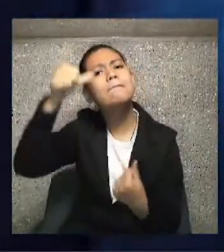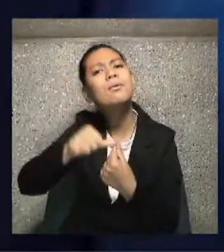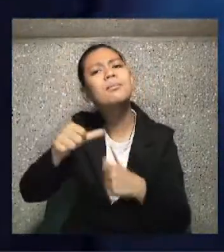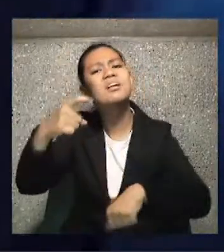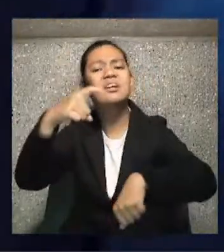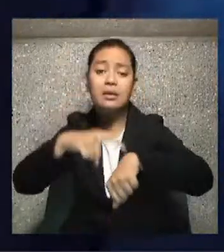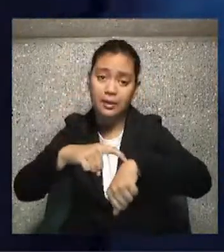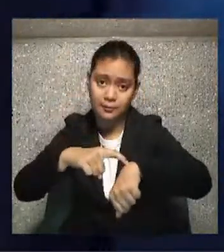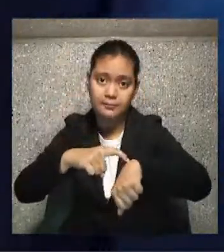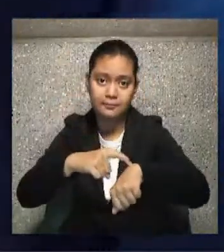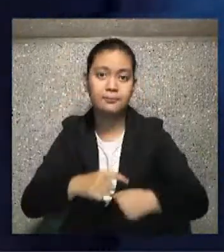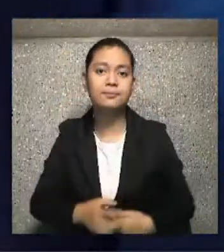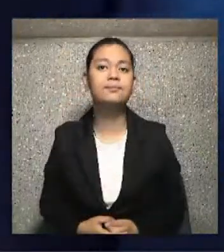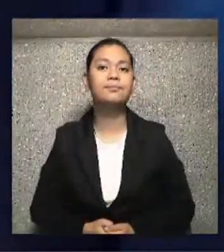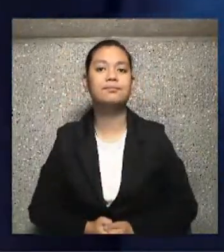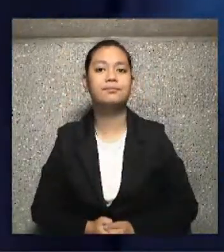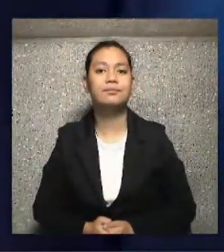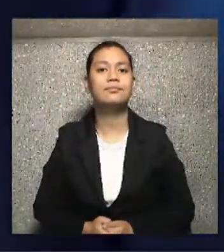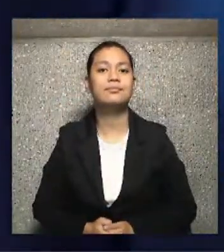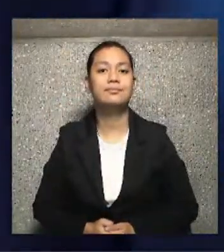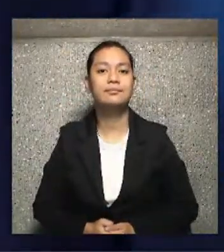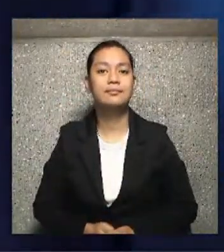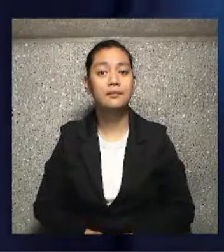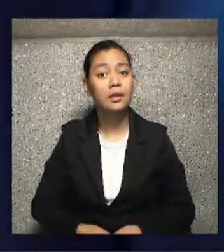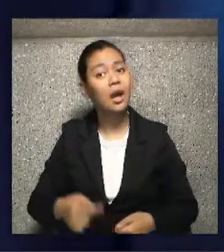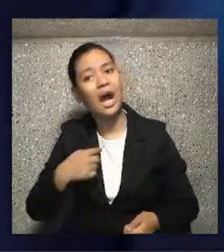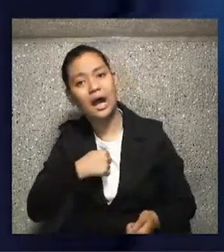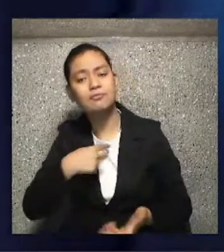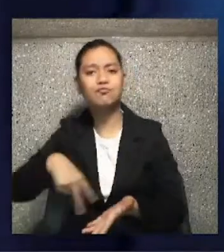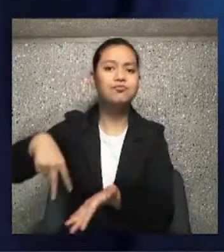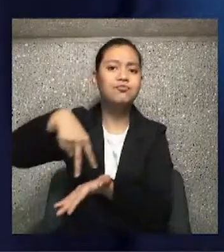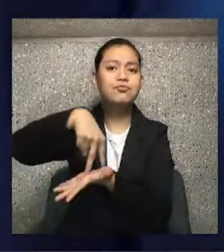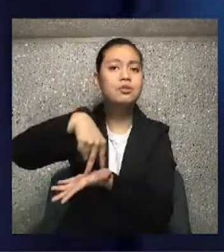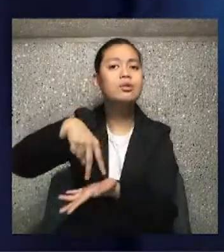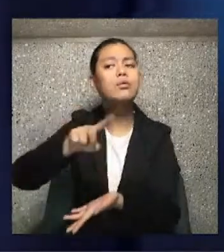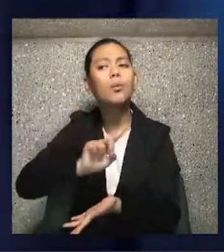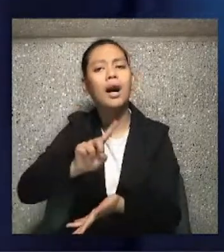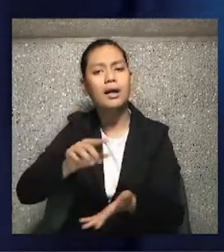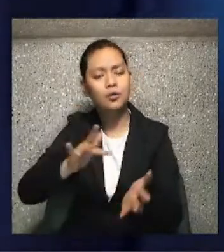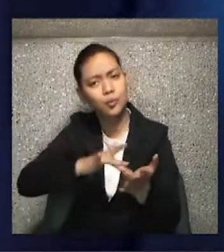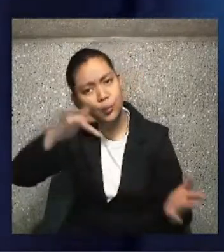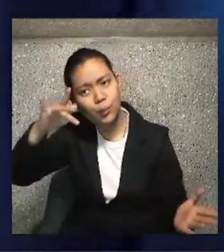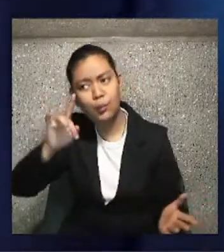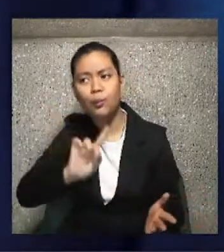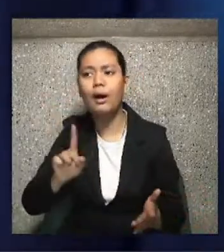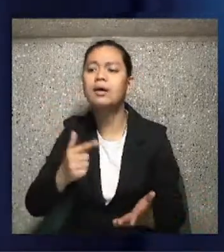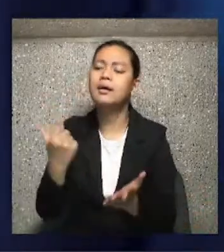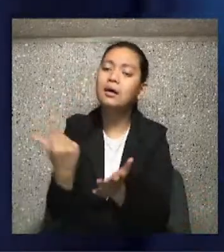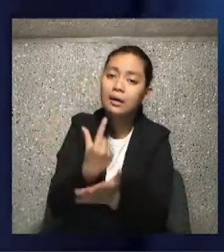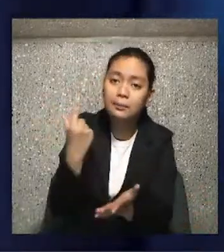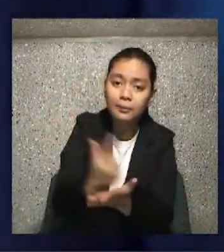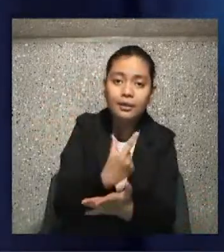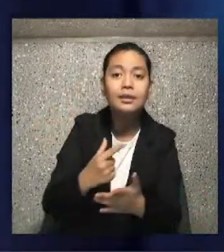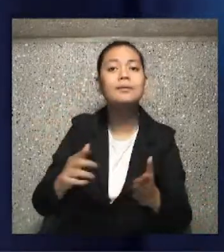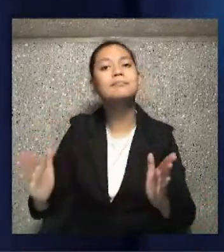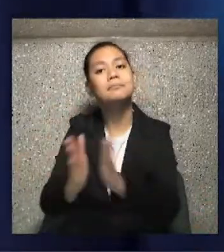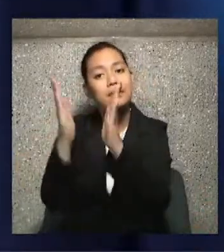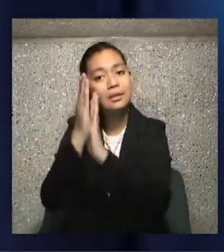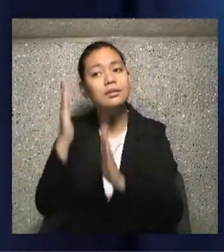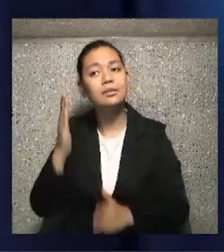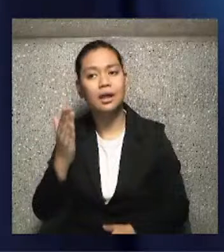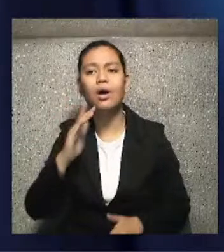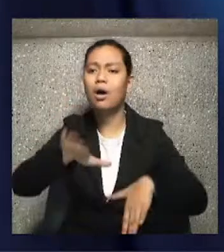cathedral in Allentown, Pennsylvania. And I got up, Lord be with you, gospel of the Lord, praise to you, Lord Jesus Christ. And everyone was seated.